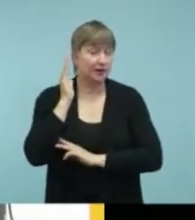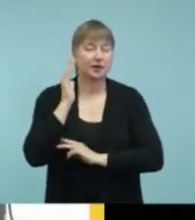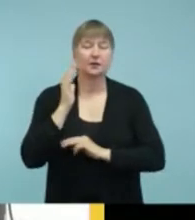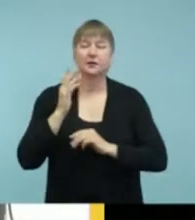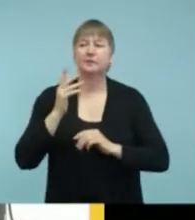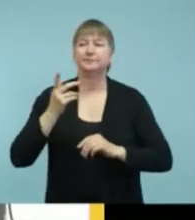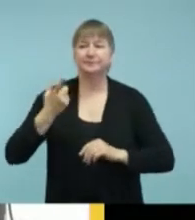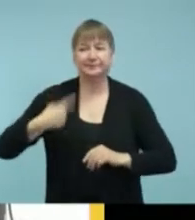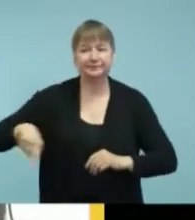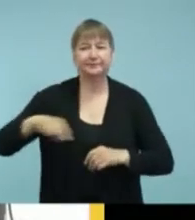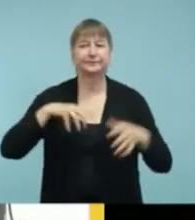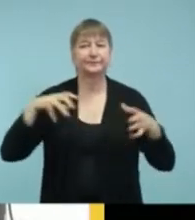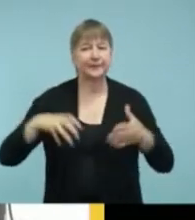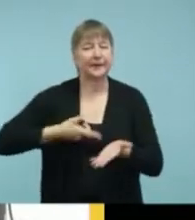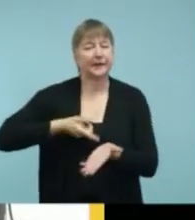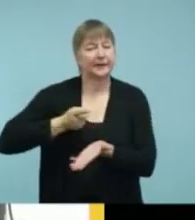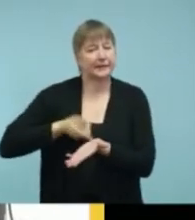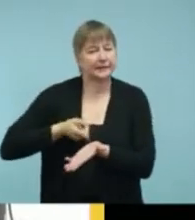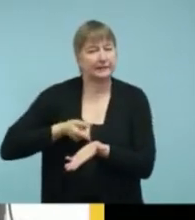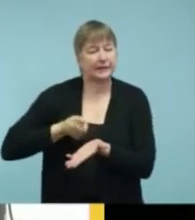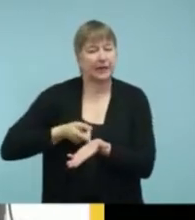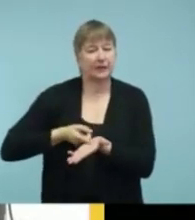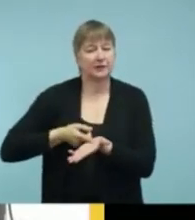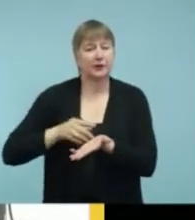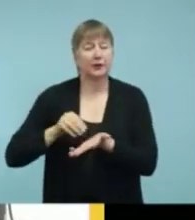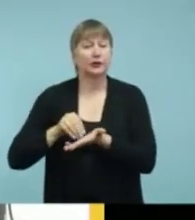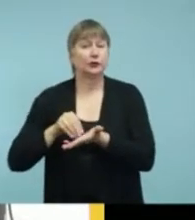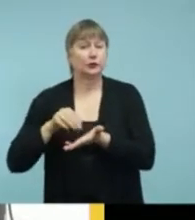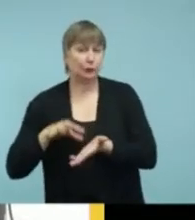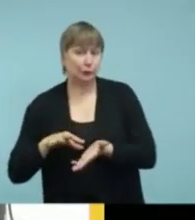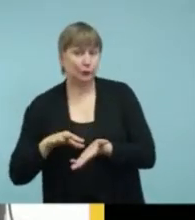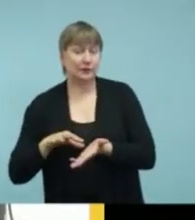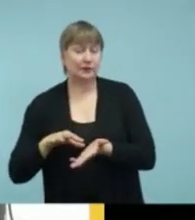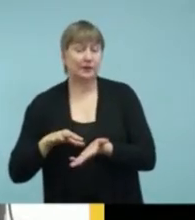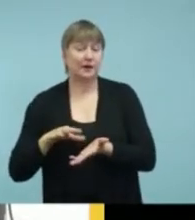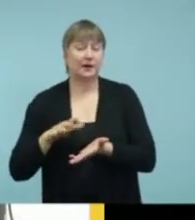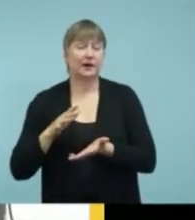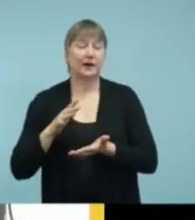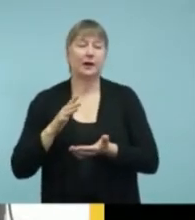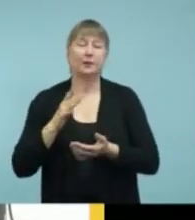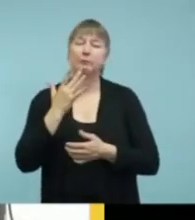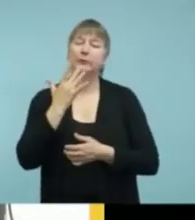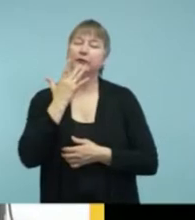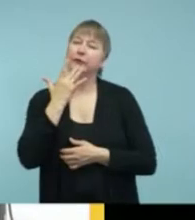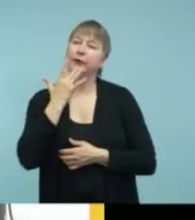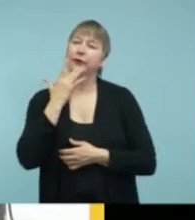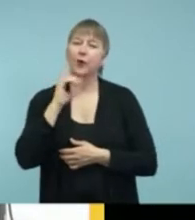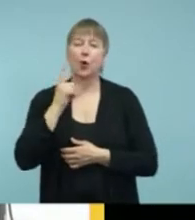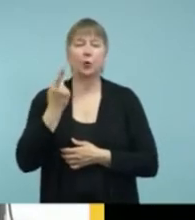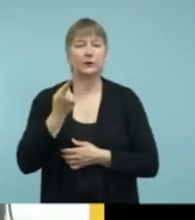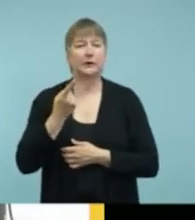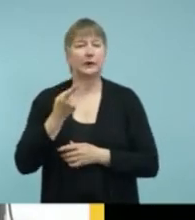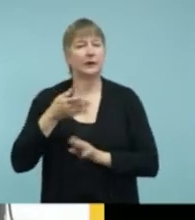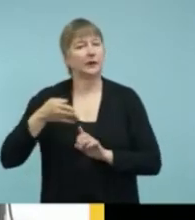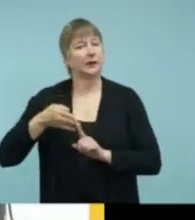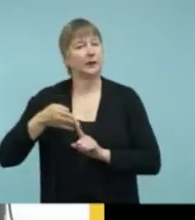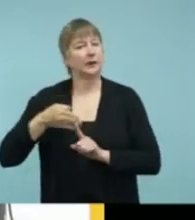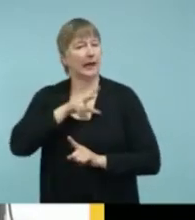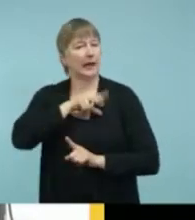about students that only want to use their clip style microphone.